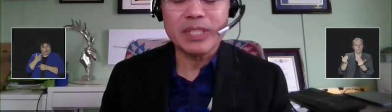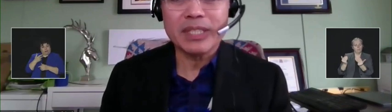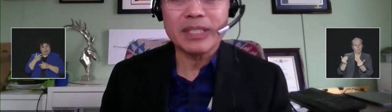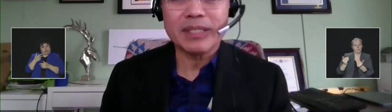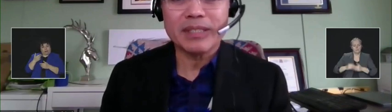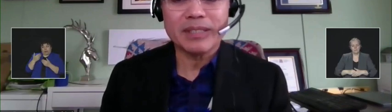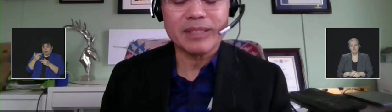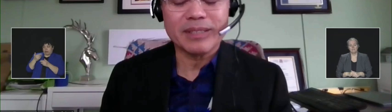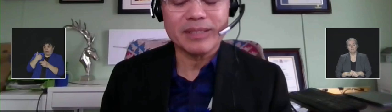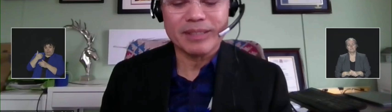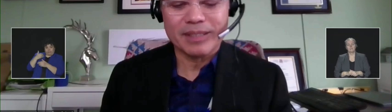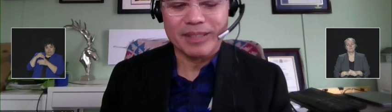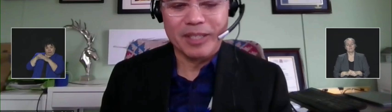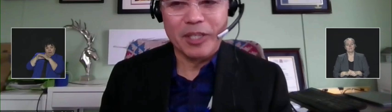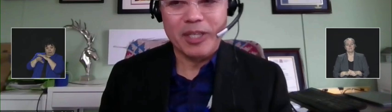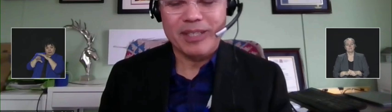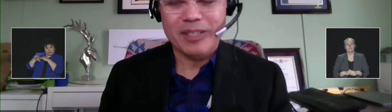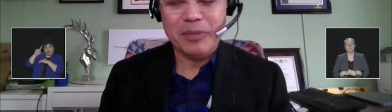as being